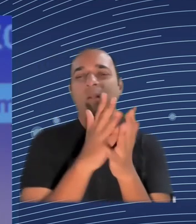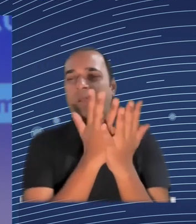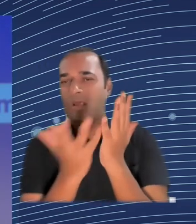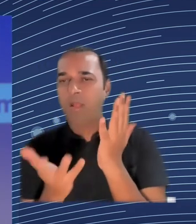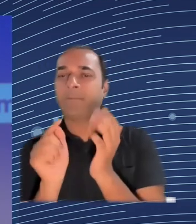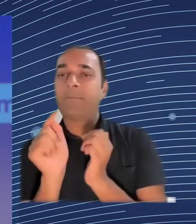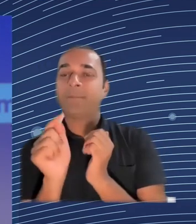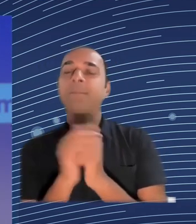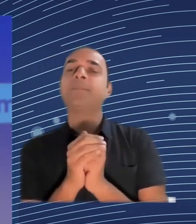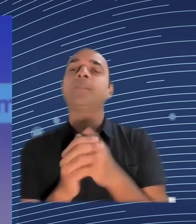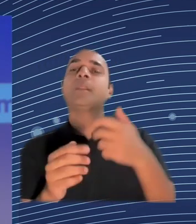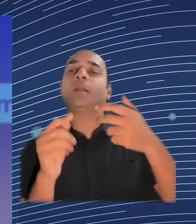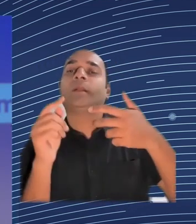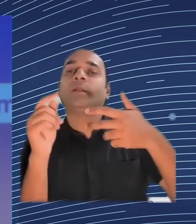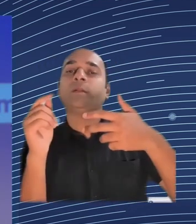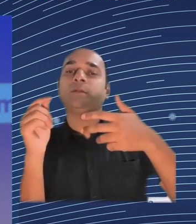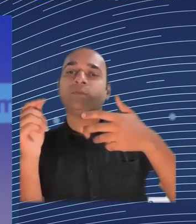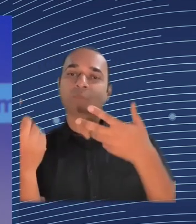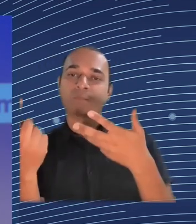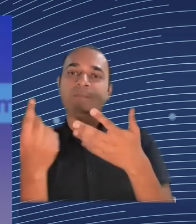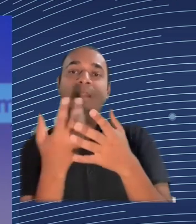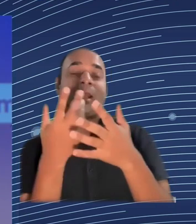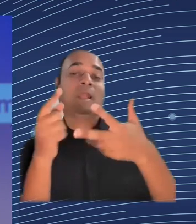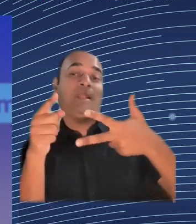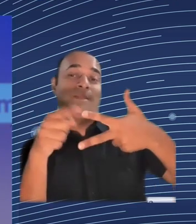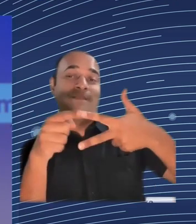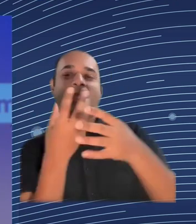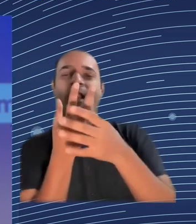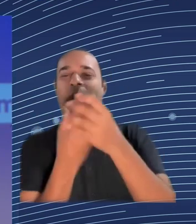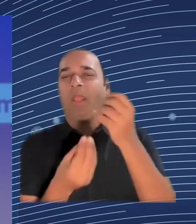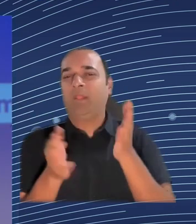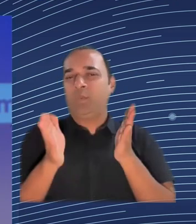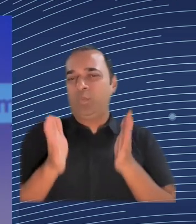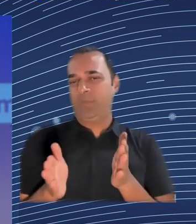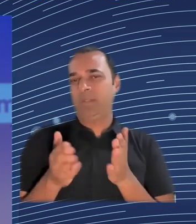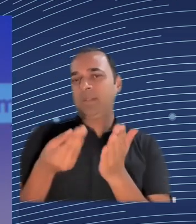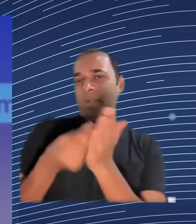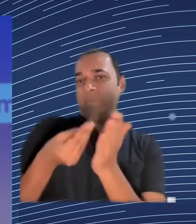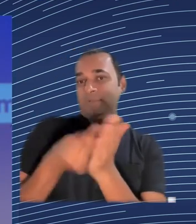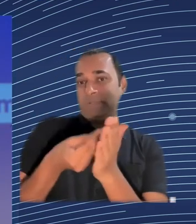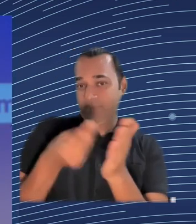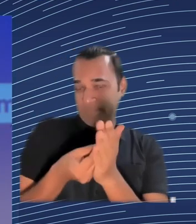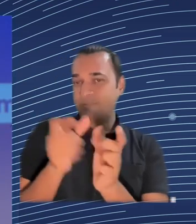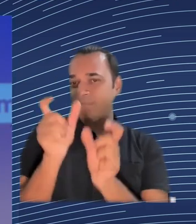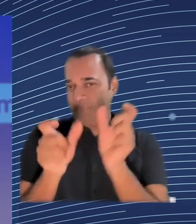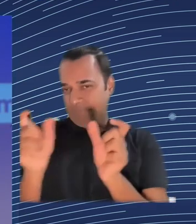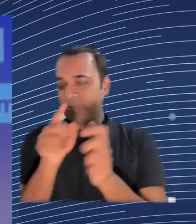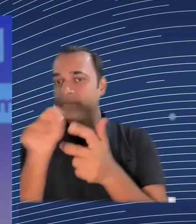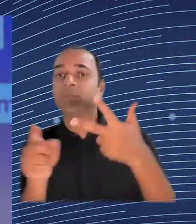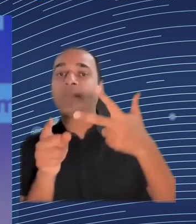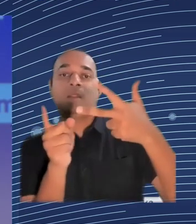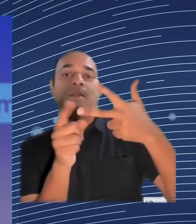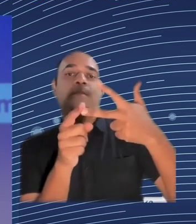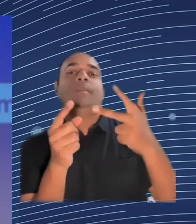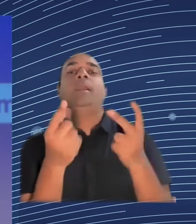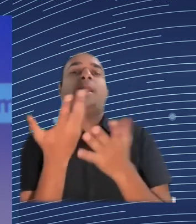as Martin was saying, in order to make that dynamic? And then the third one is what is the quality of the institutions that are going to design,